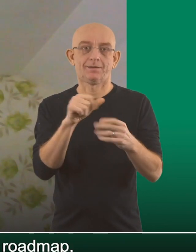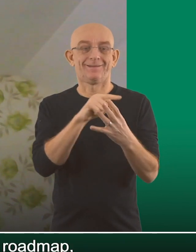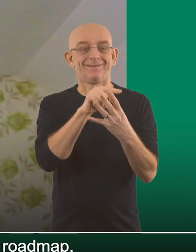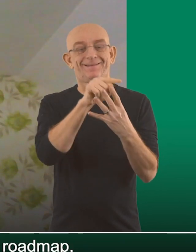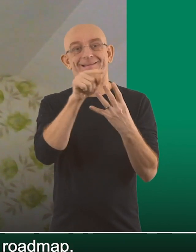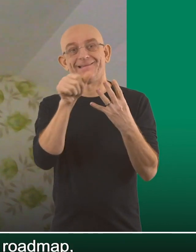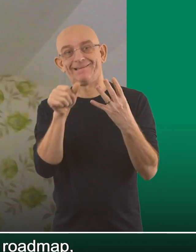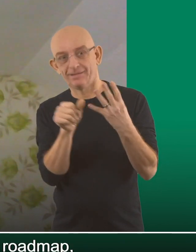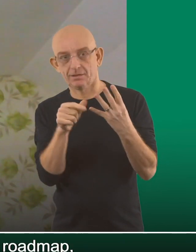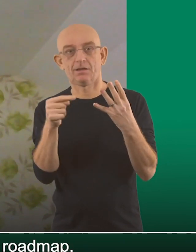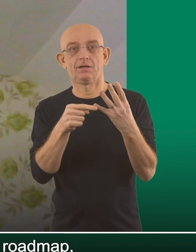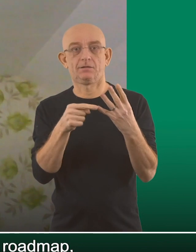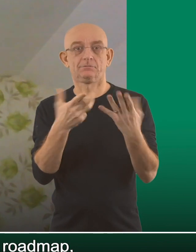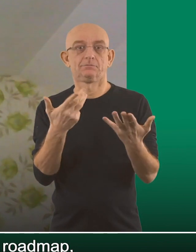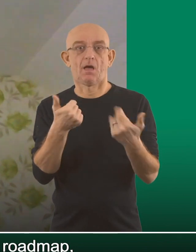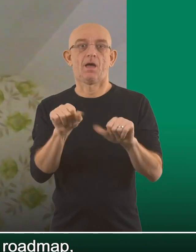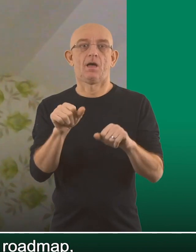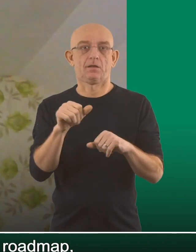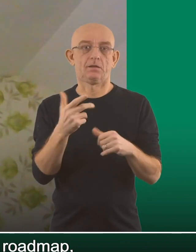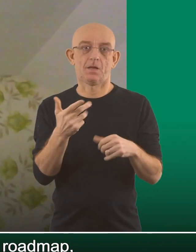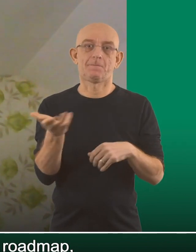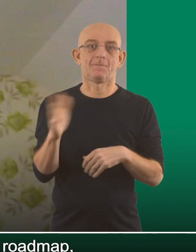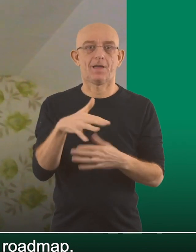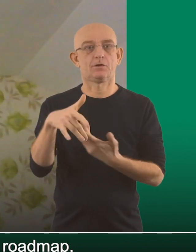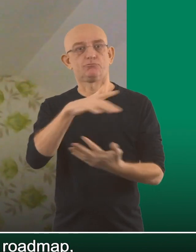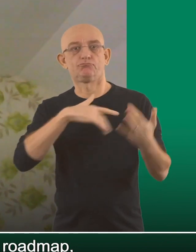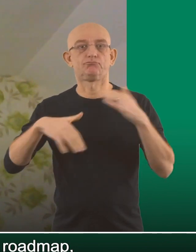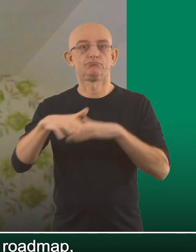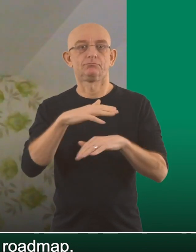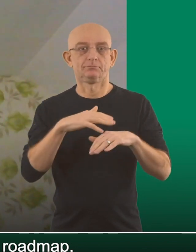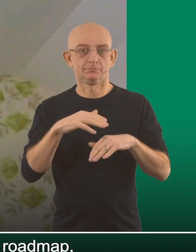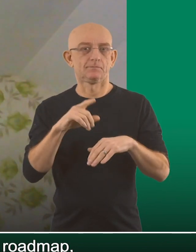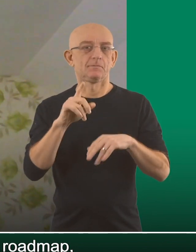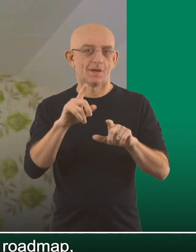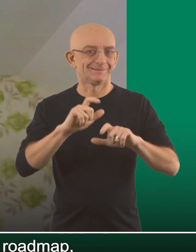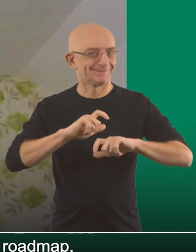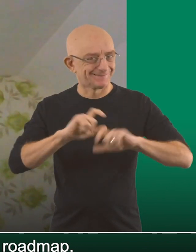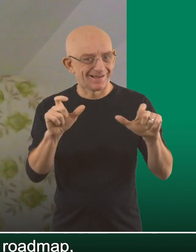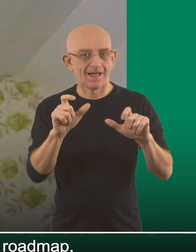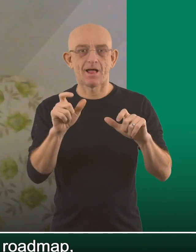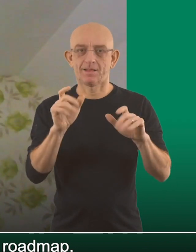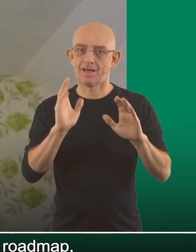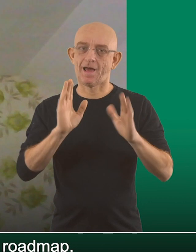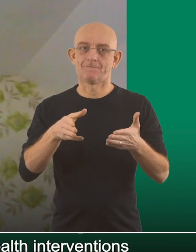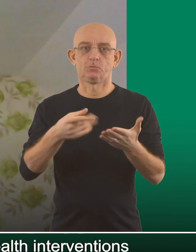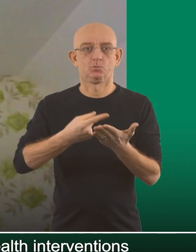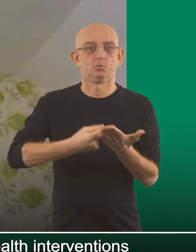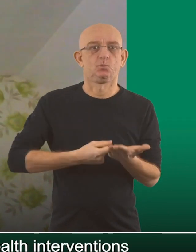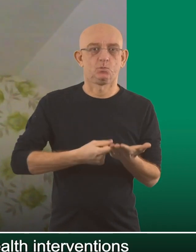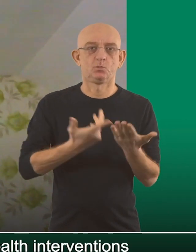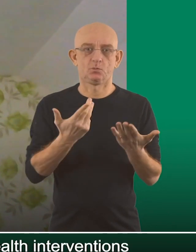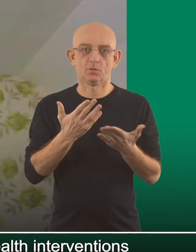So when we get to the stage four of the road map, when we can fully reopen society,